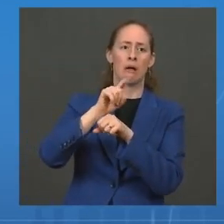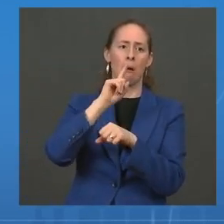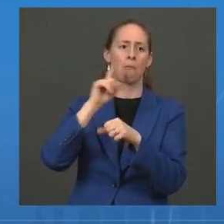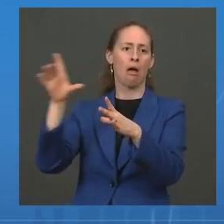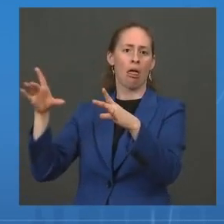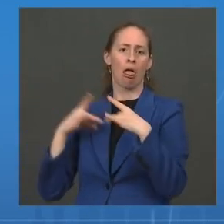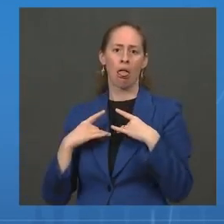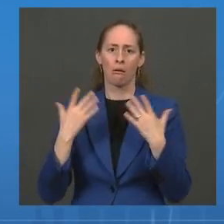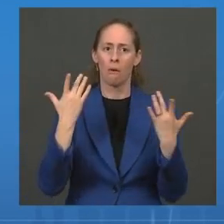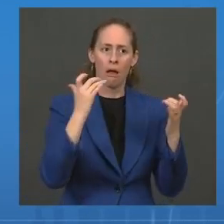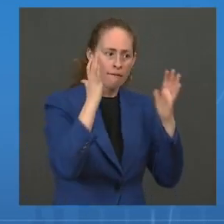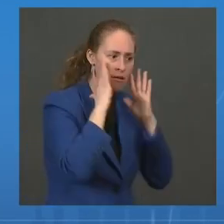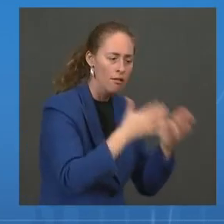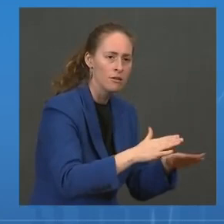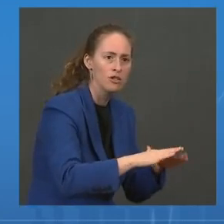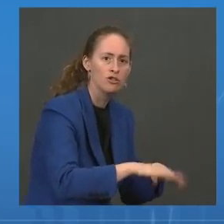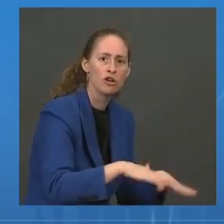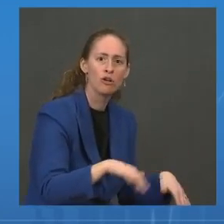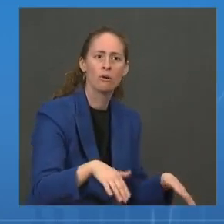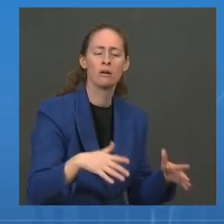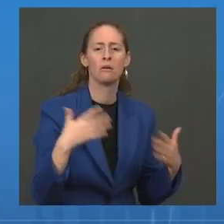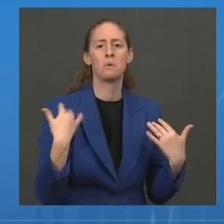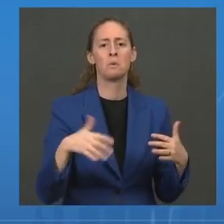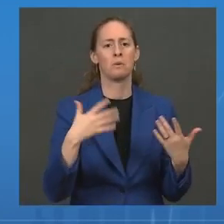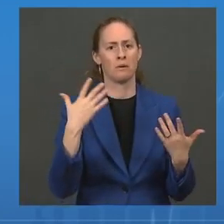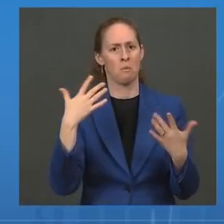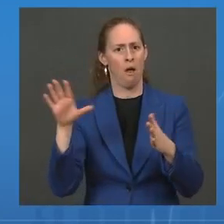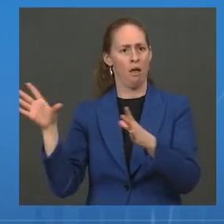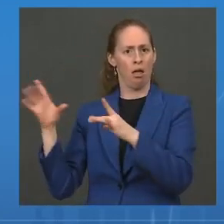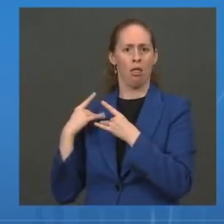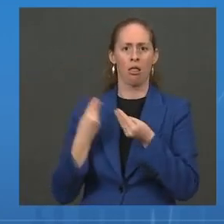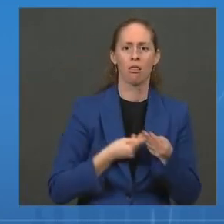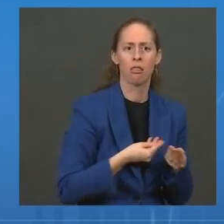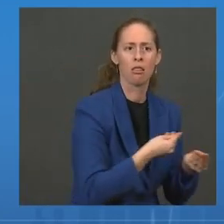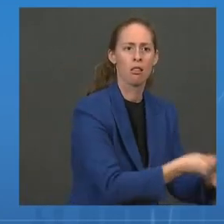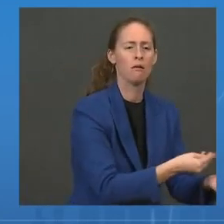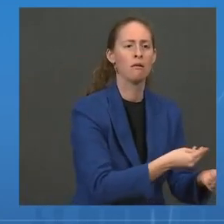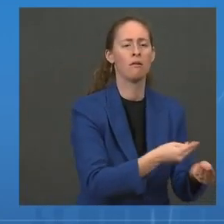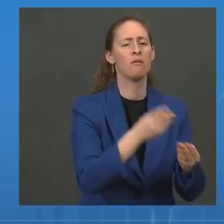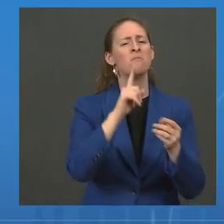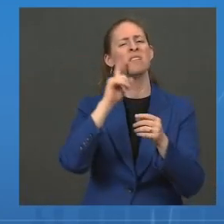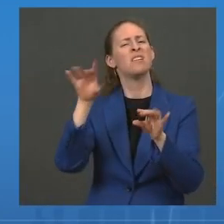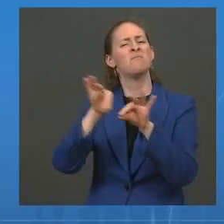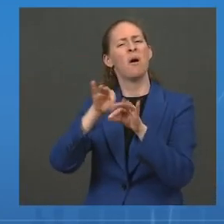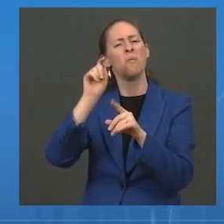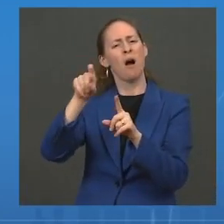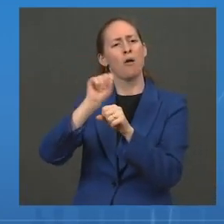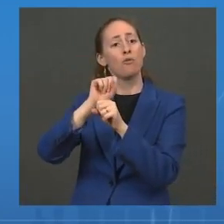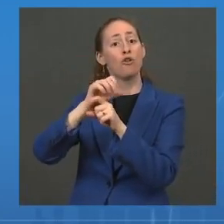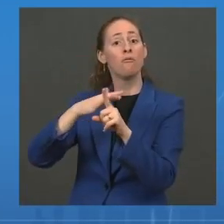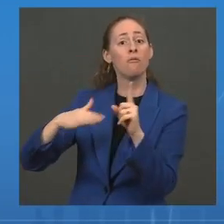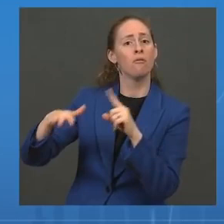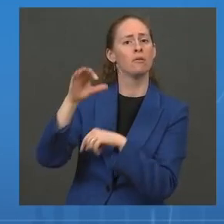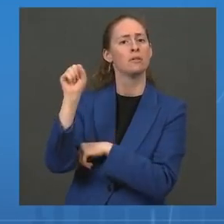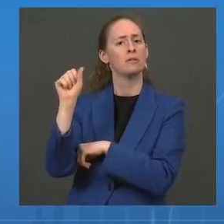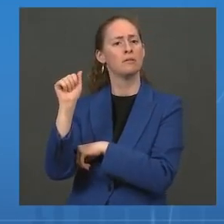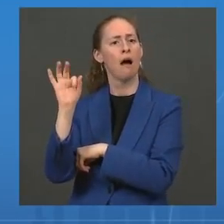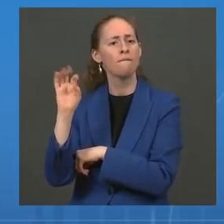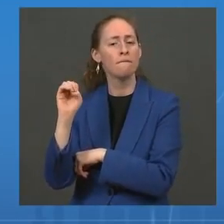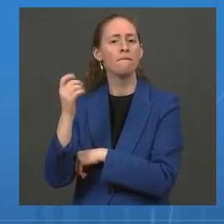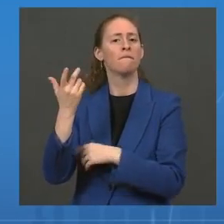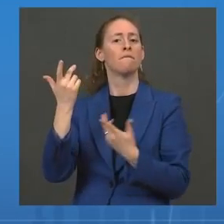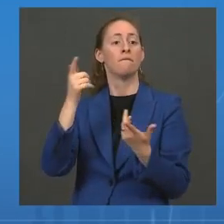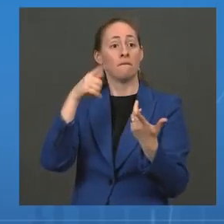important that people get feel like they have a safe and healthy work environment. And people being vaccinated or